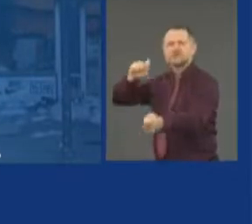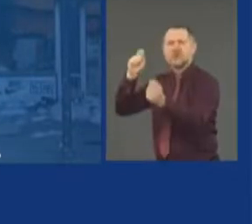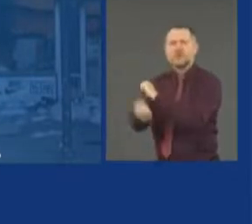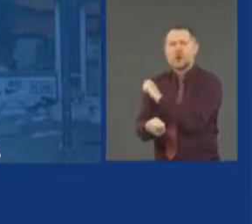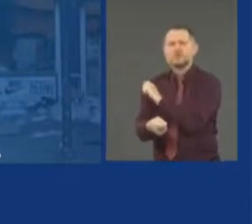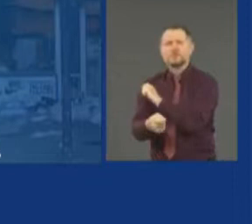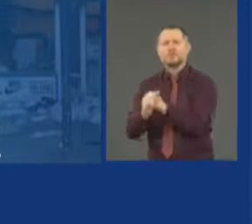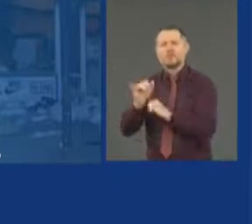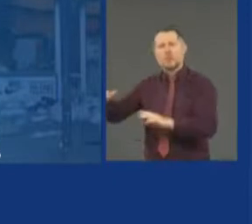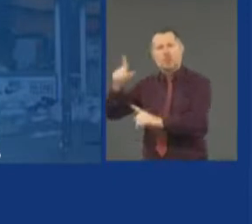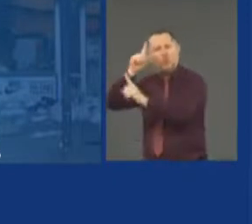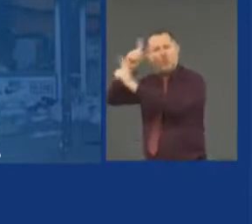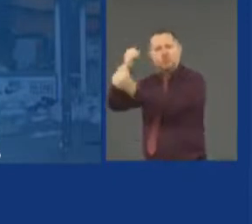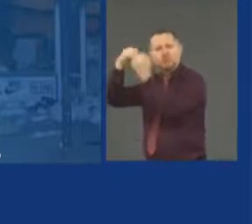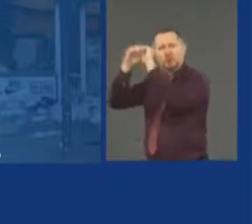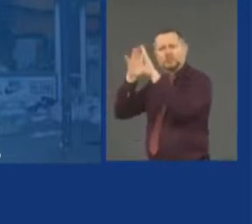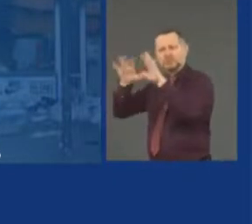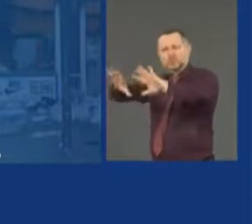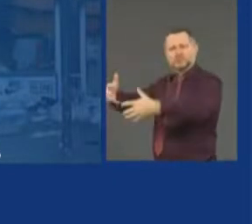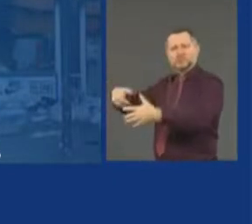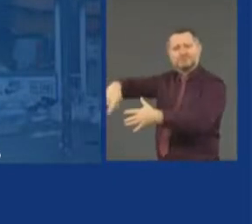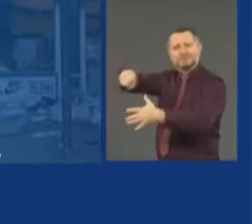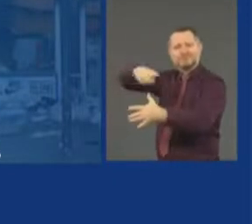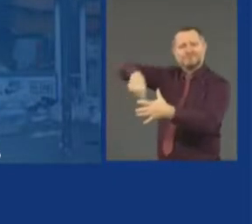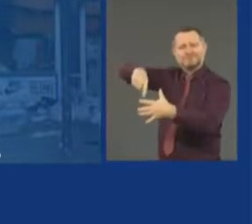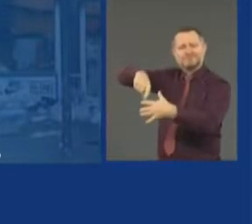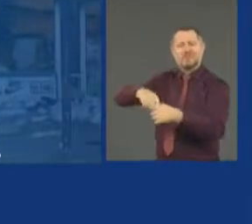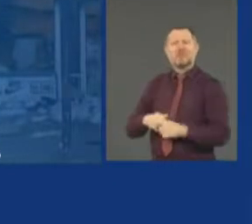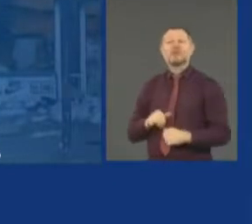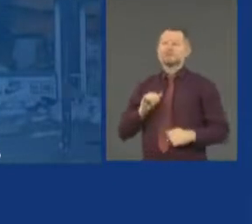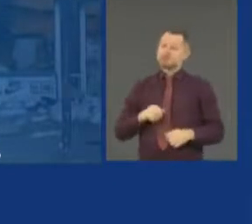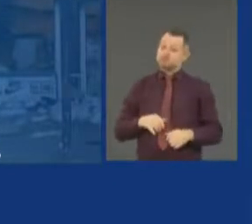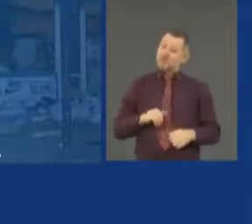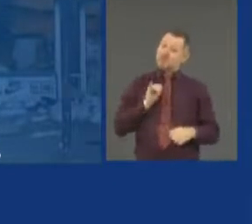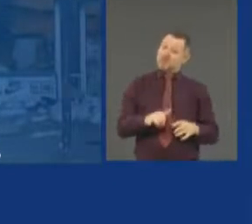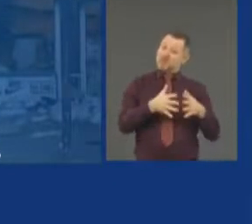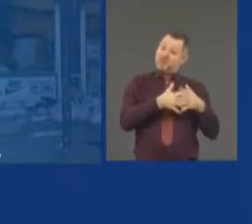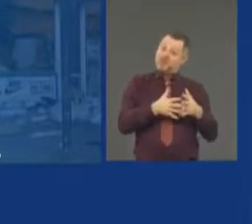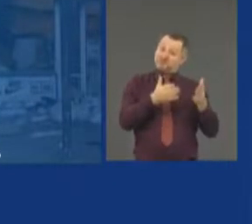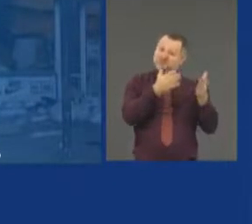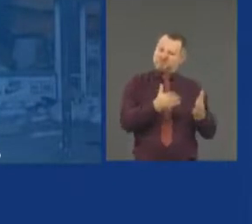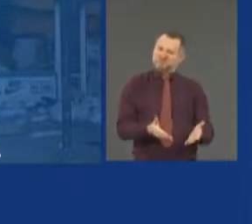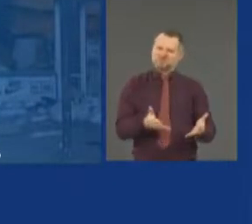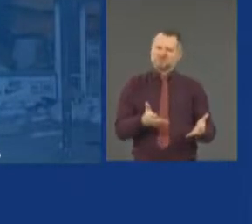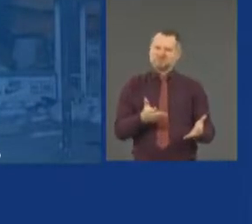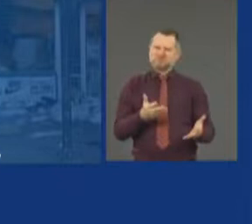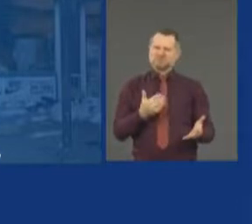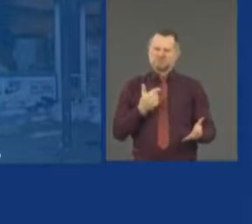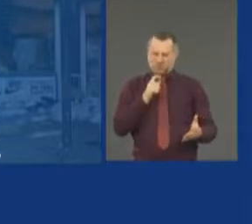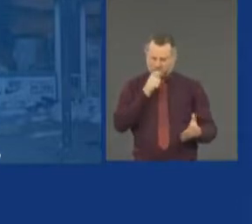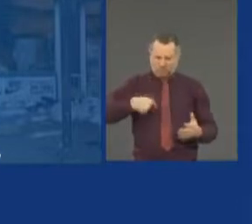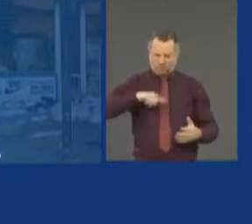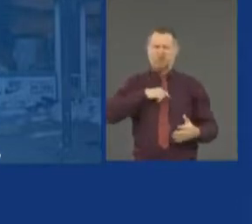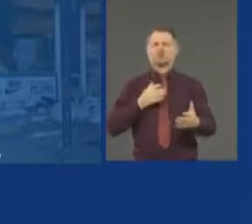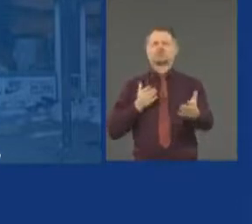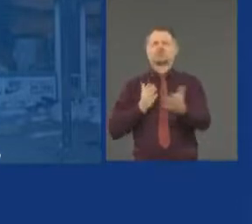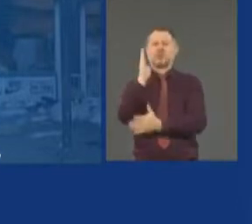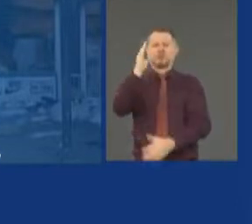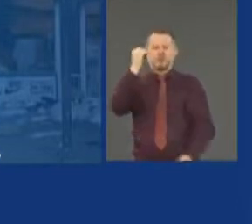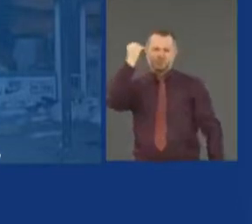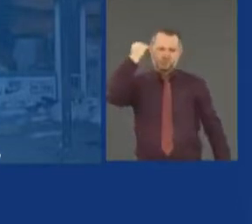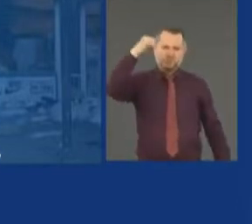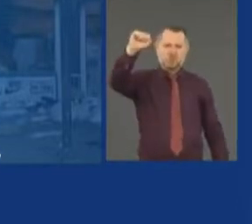is what this nation is all about. The right to protest. The right to air grievances.